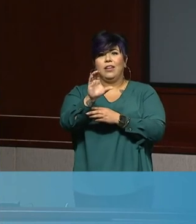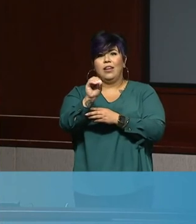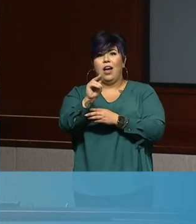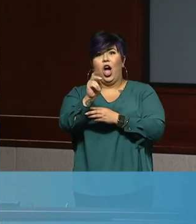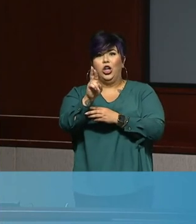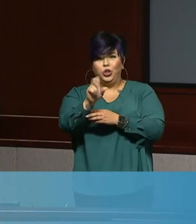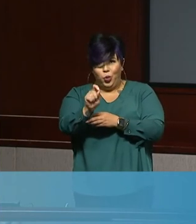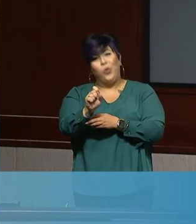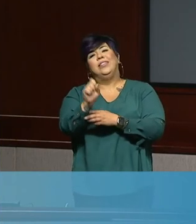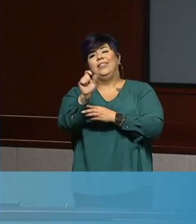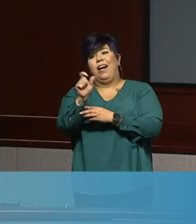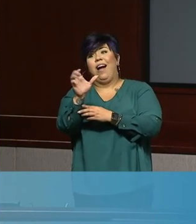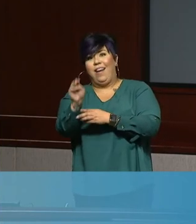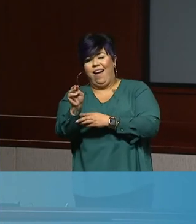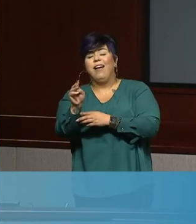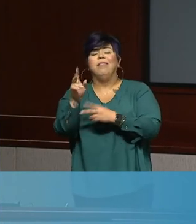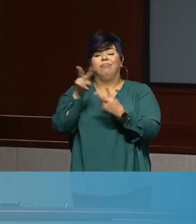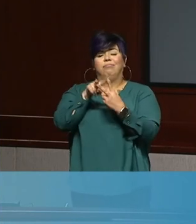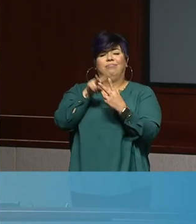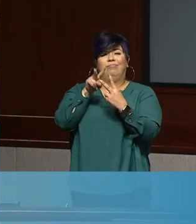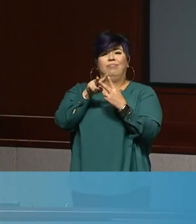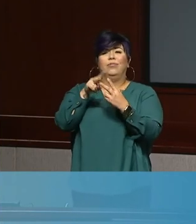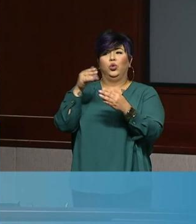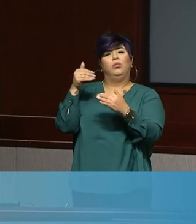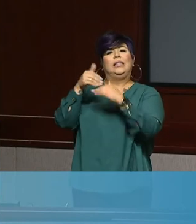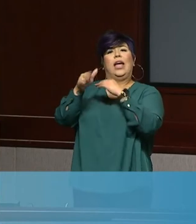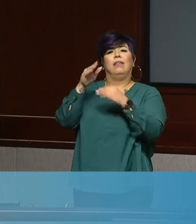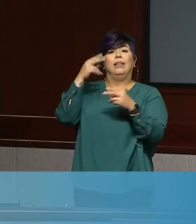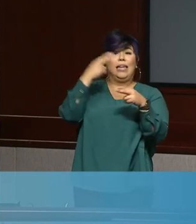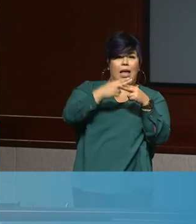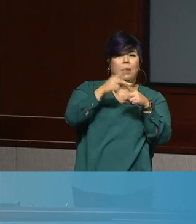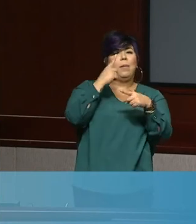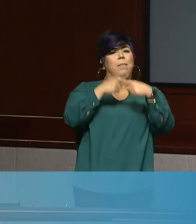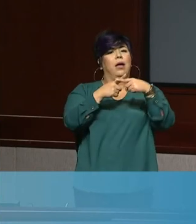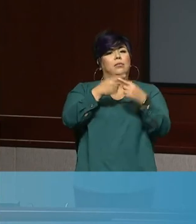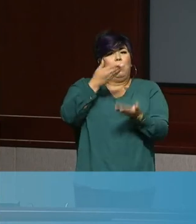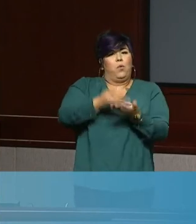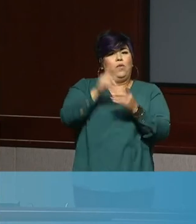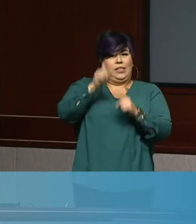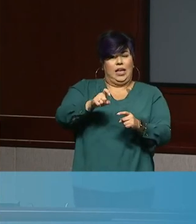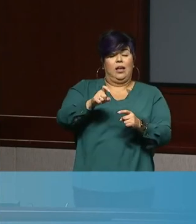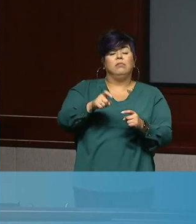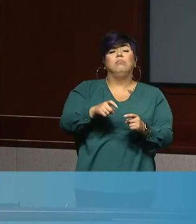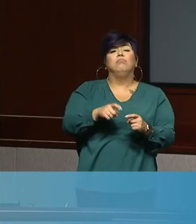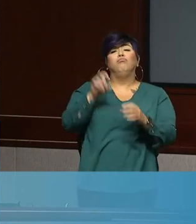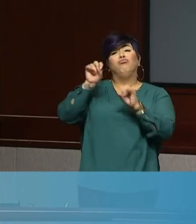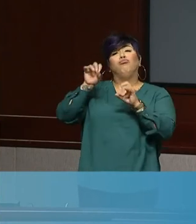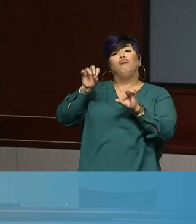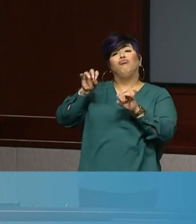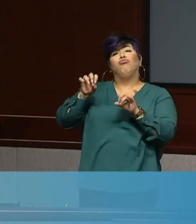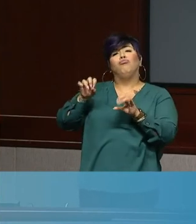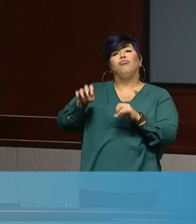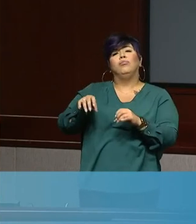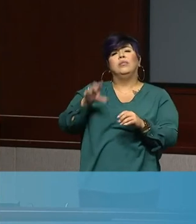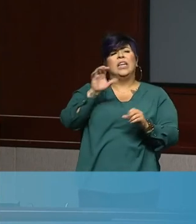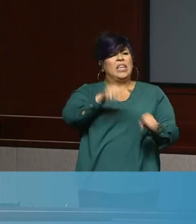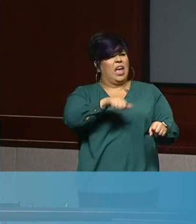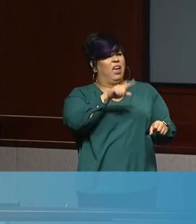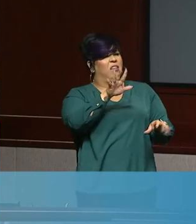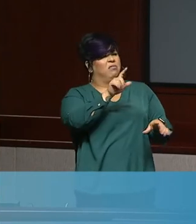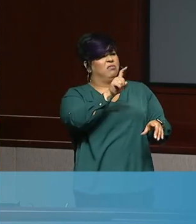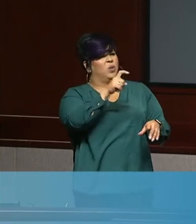entered into this drawing. The drawing will take place at the end of the year. Um, can people enter multiple times?